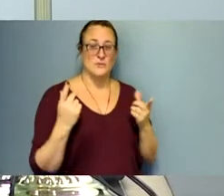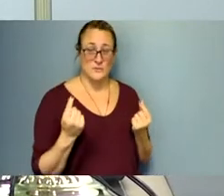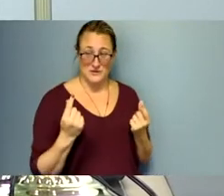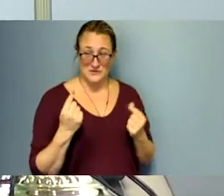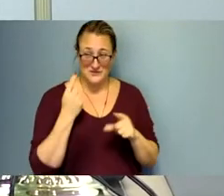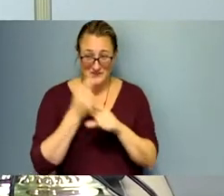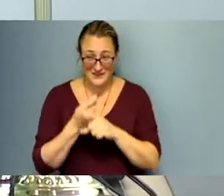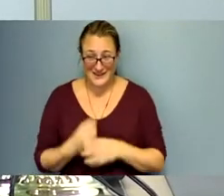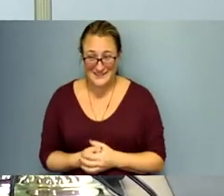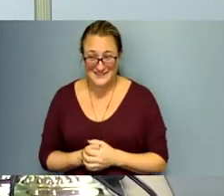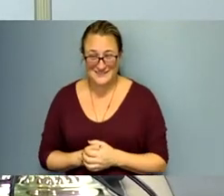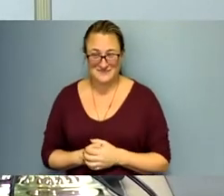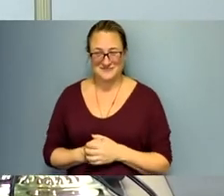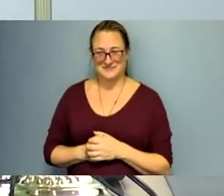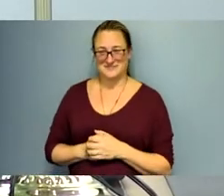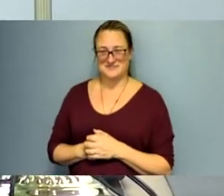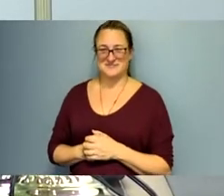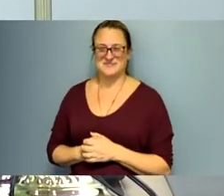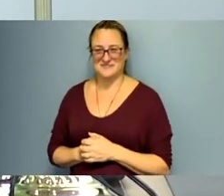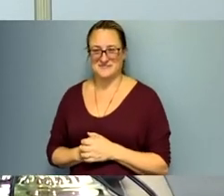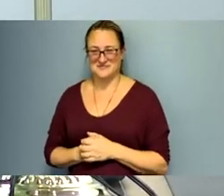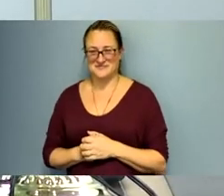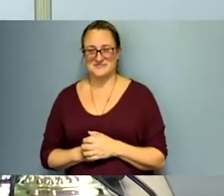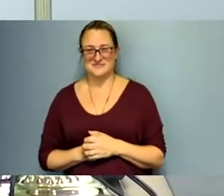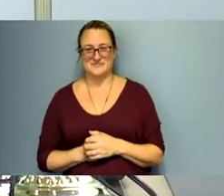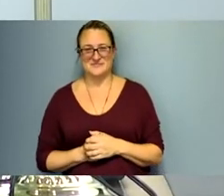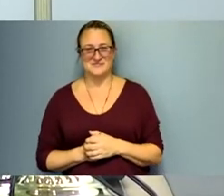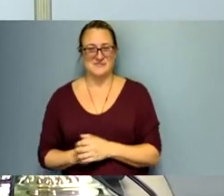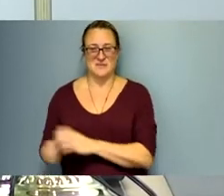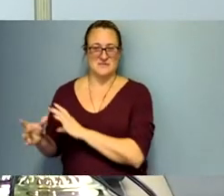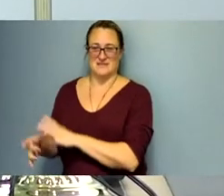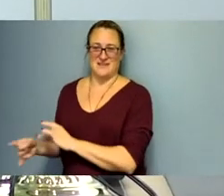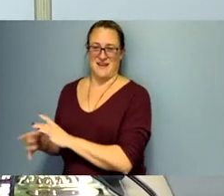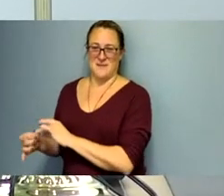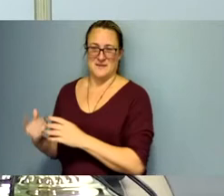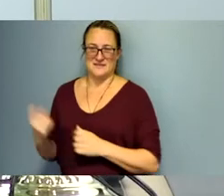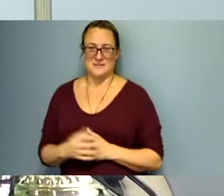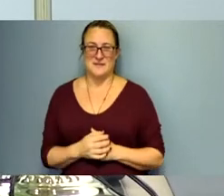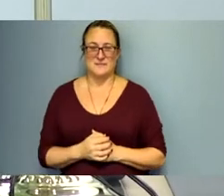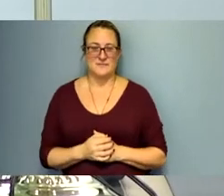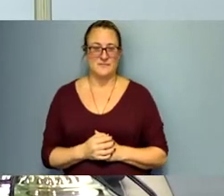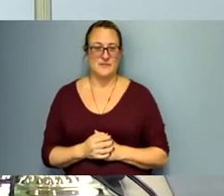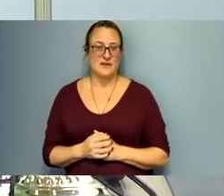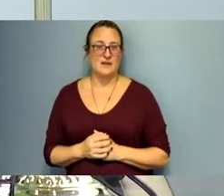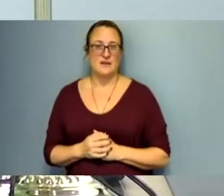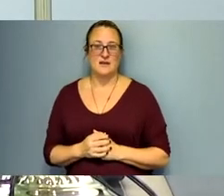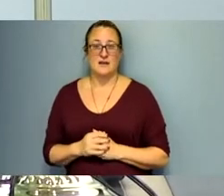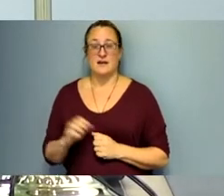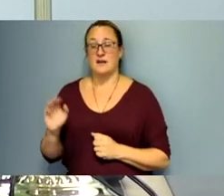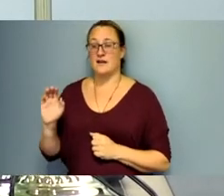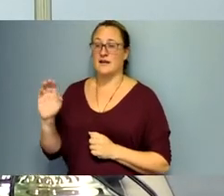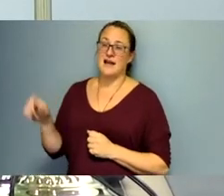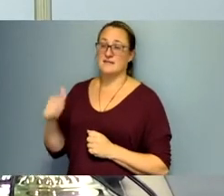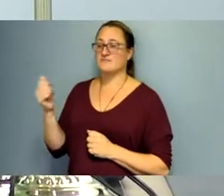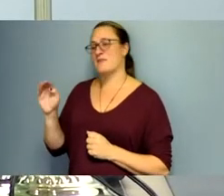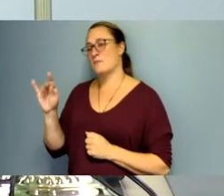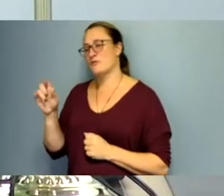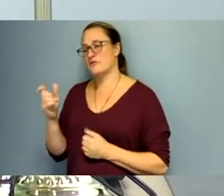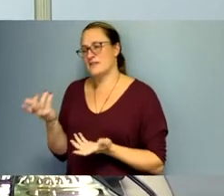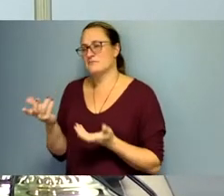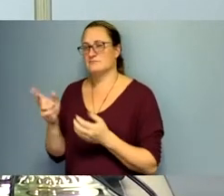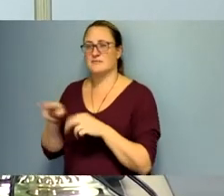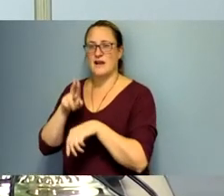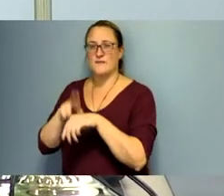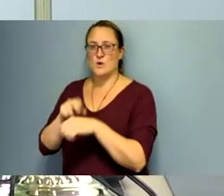uh to marine thank you and obviously you have a few more months uh you know but but uh